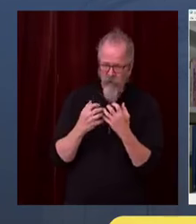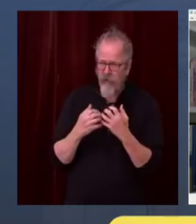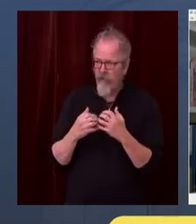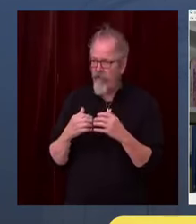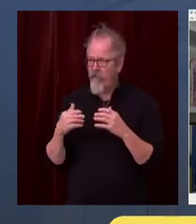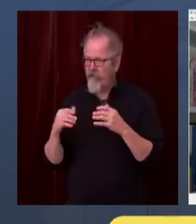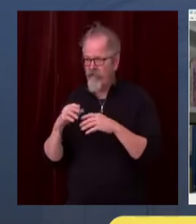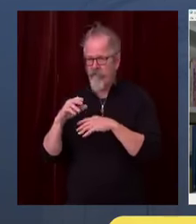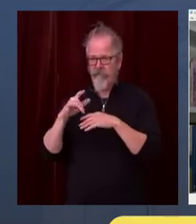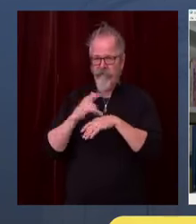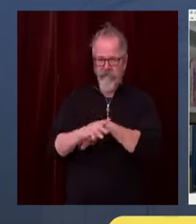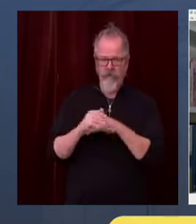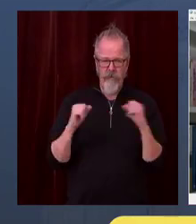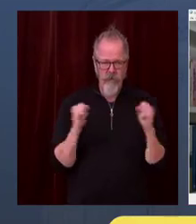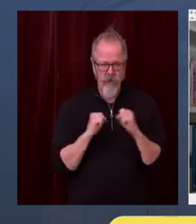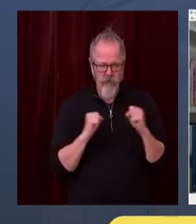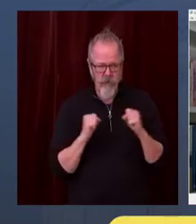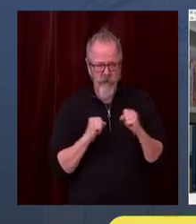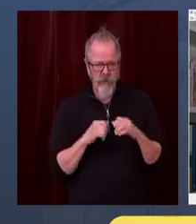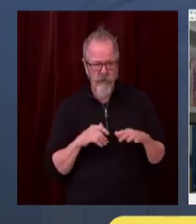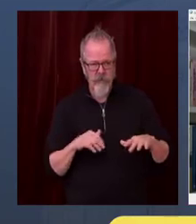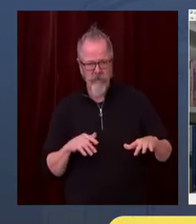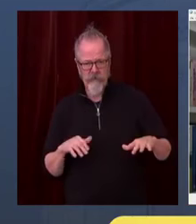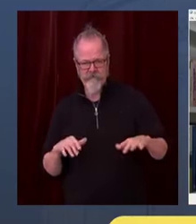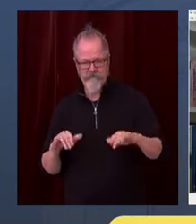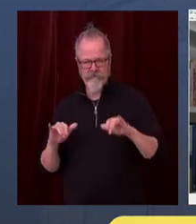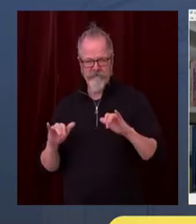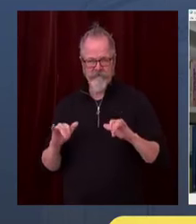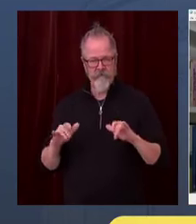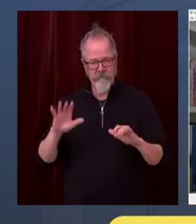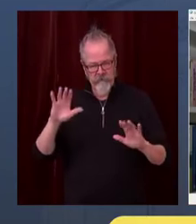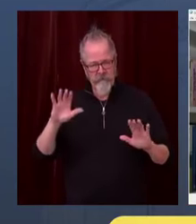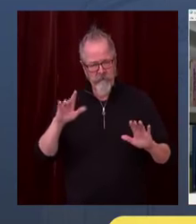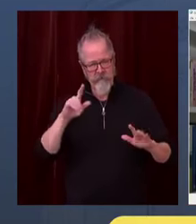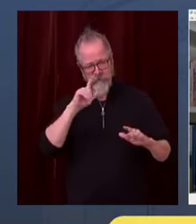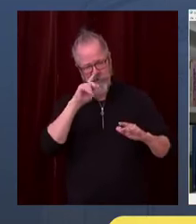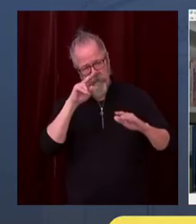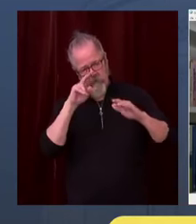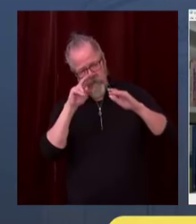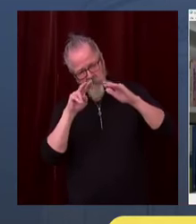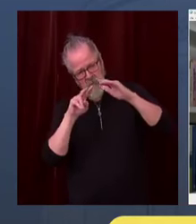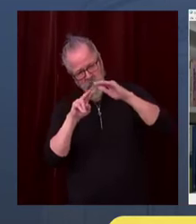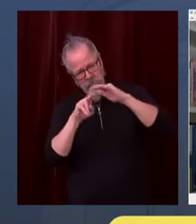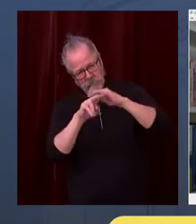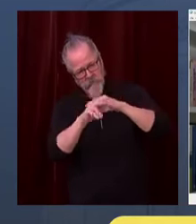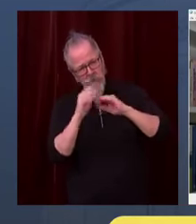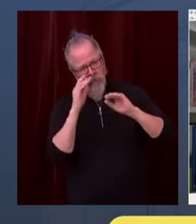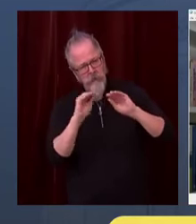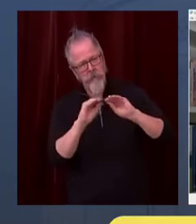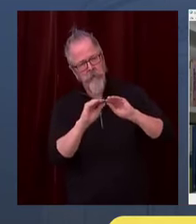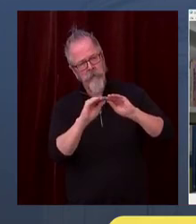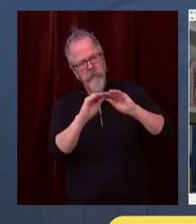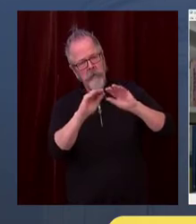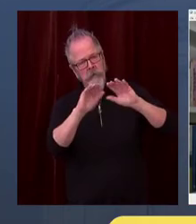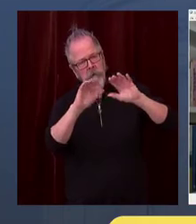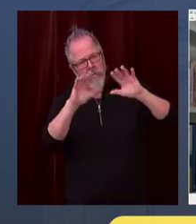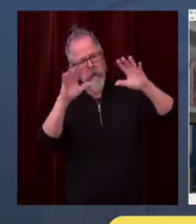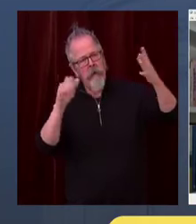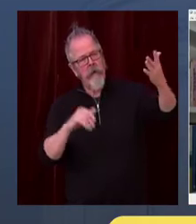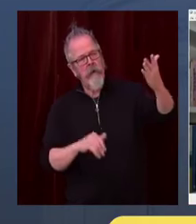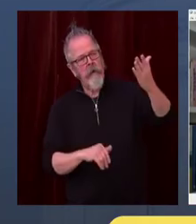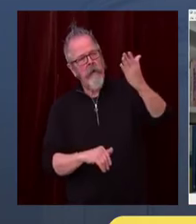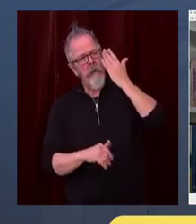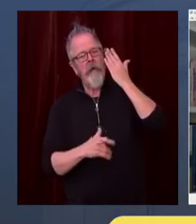individually and collectively to save lives, to save health, physical health, mental health,